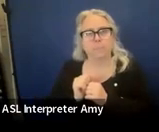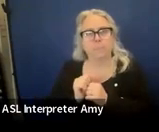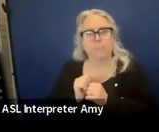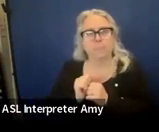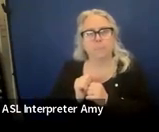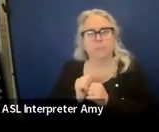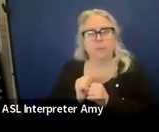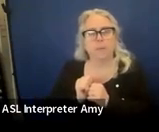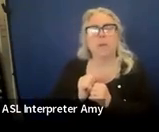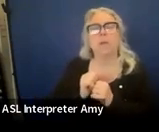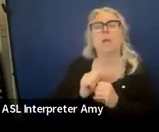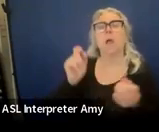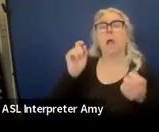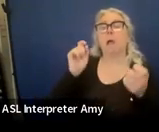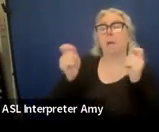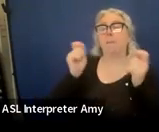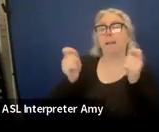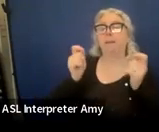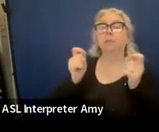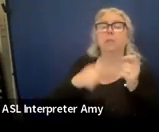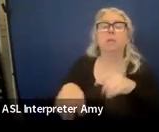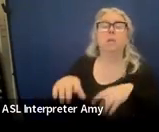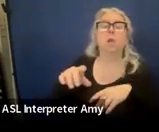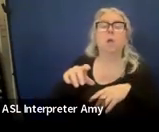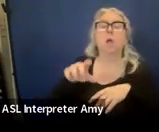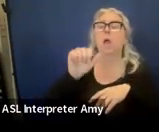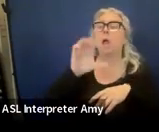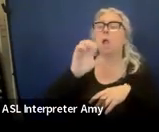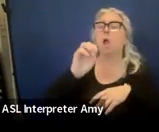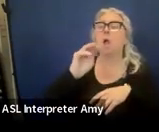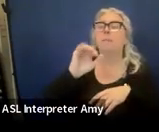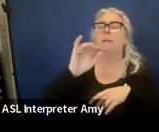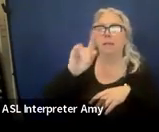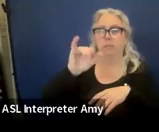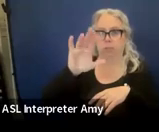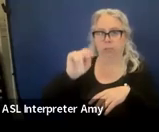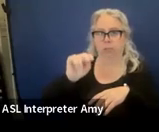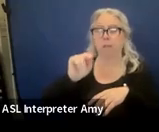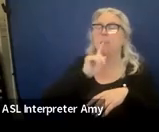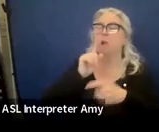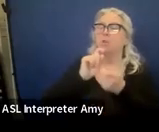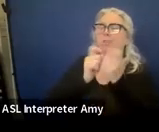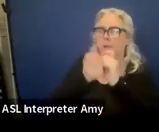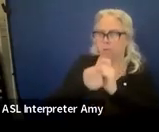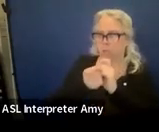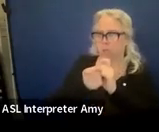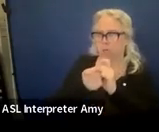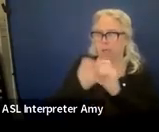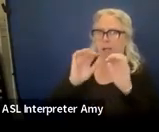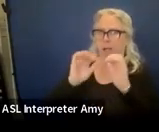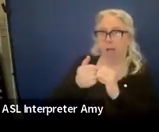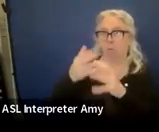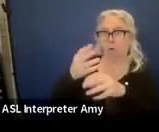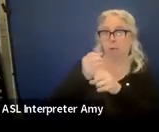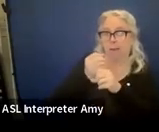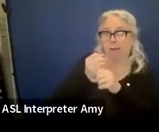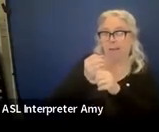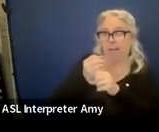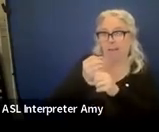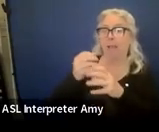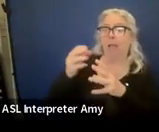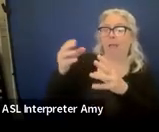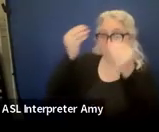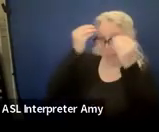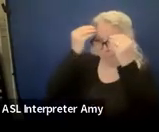And then an accommodation would be where they're changing the manner in which they're getting the instruction and or participating